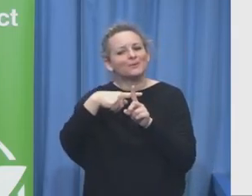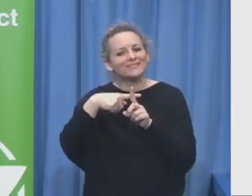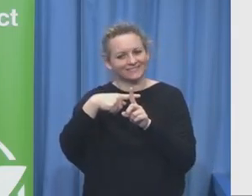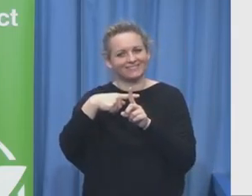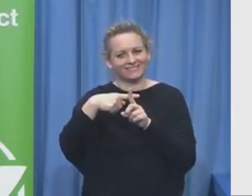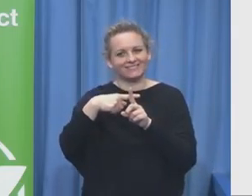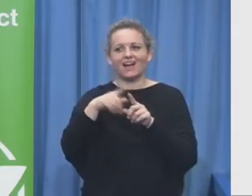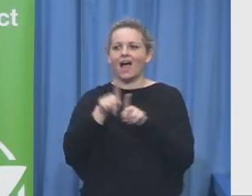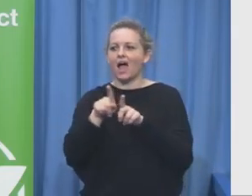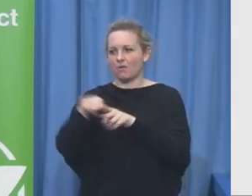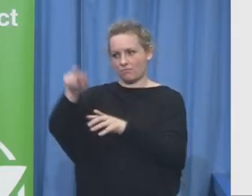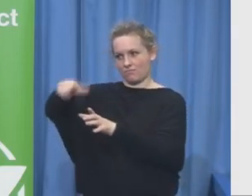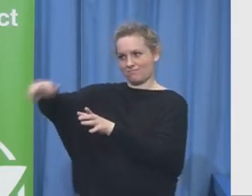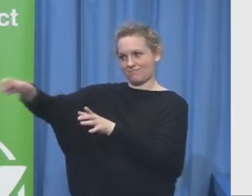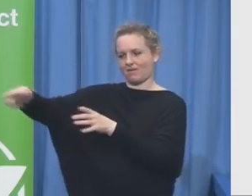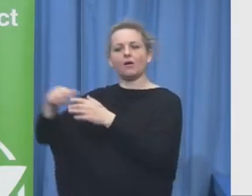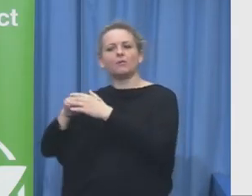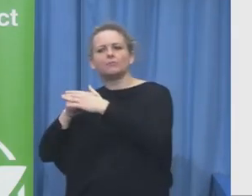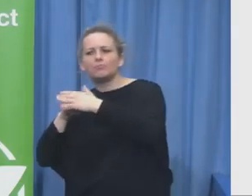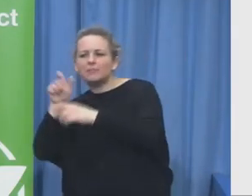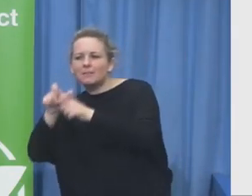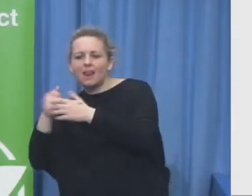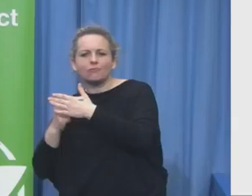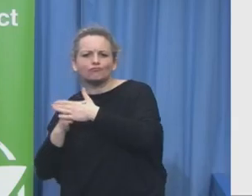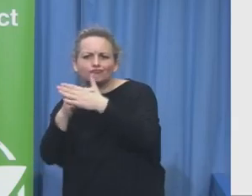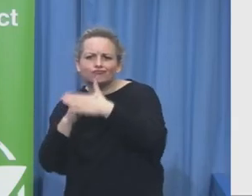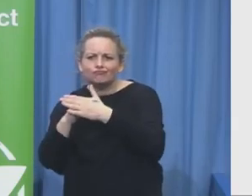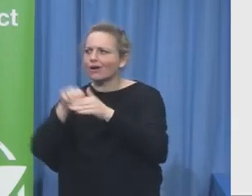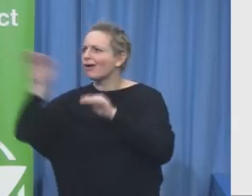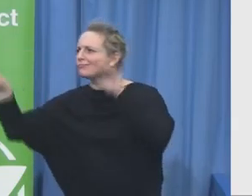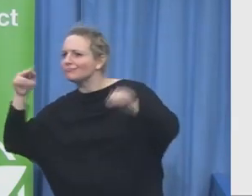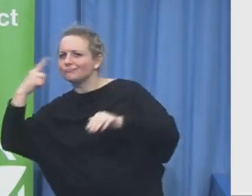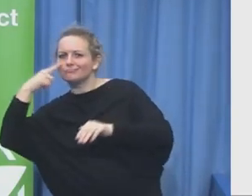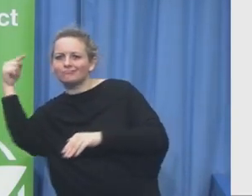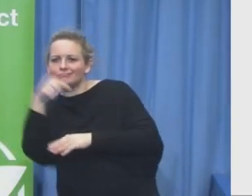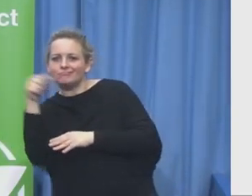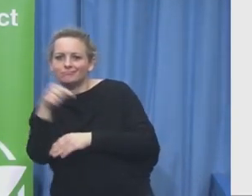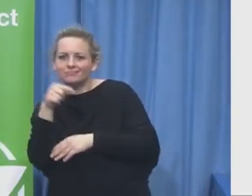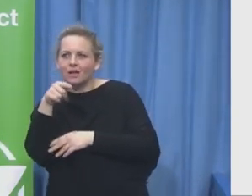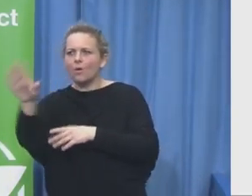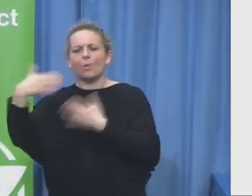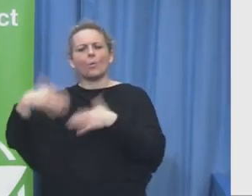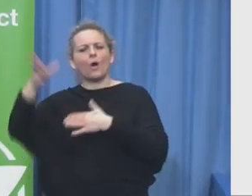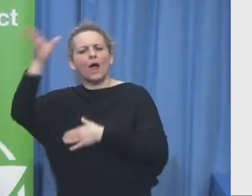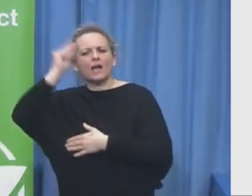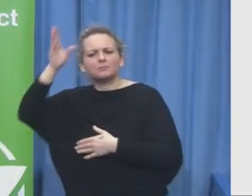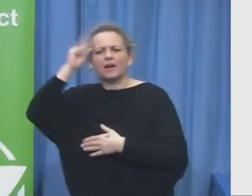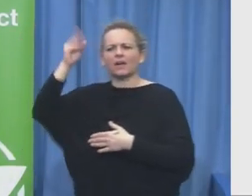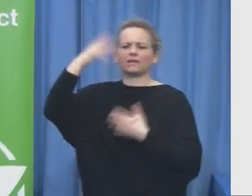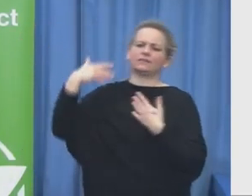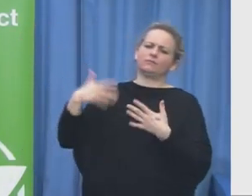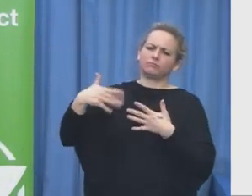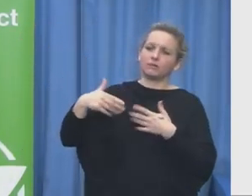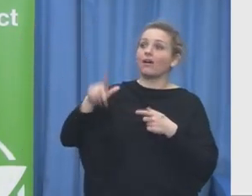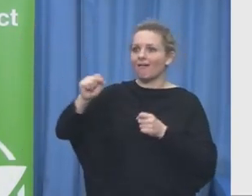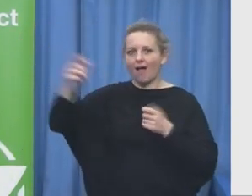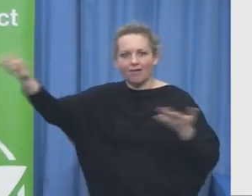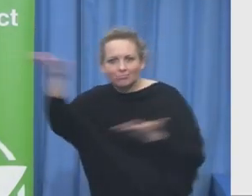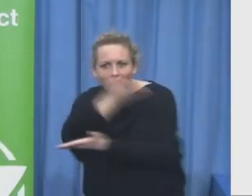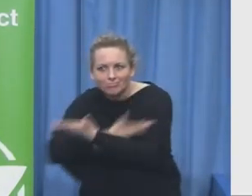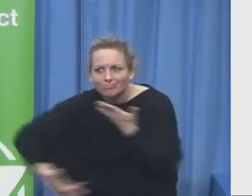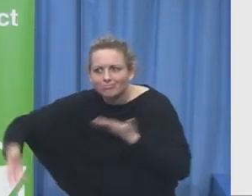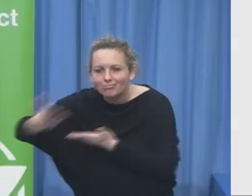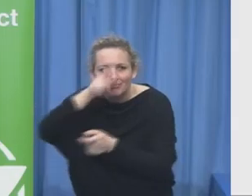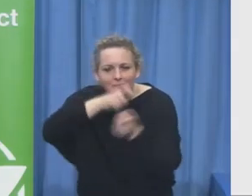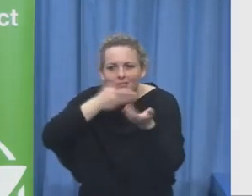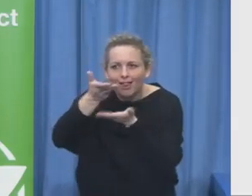before sharing the story learning best practices understanding what is it to be proactive it's not